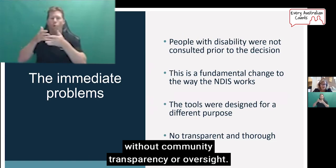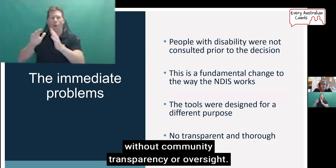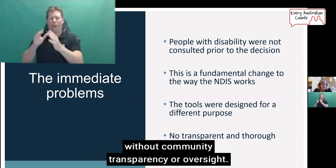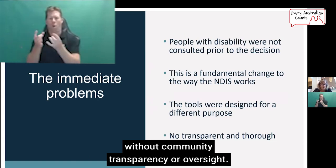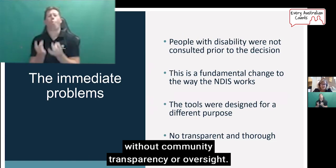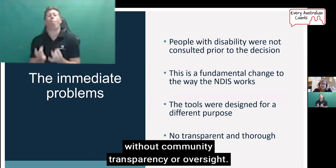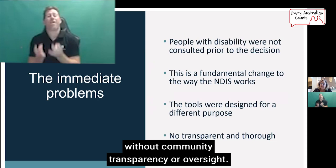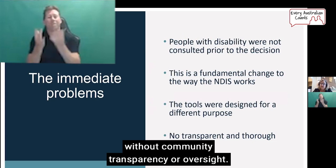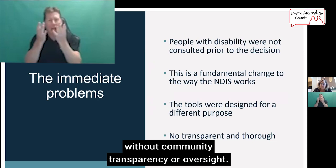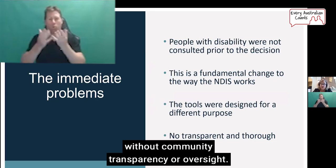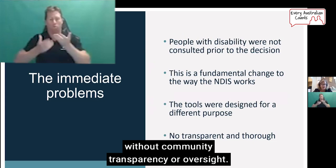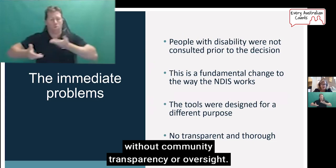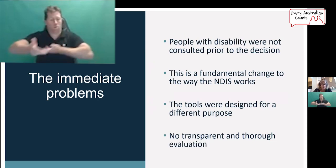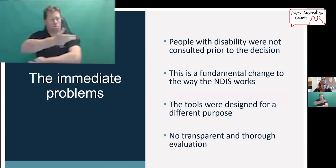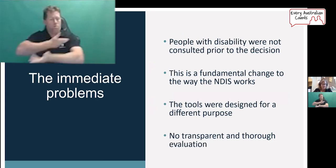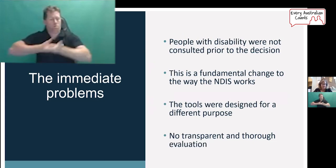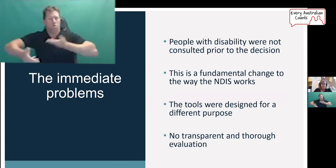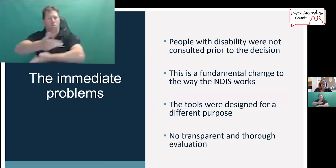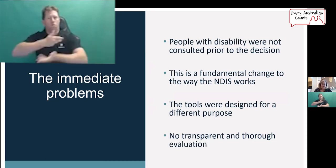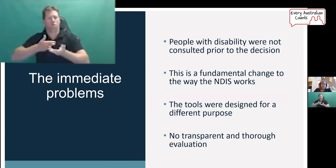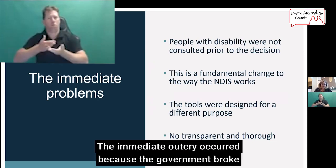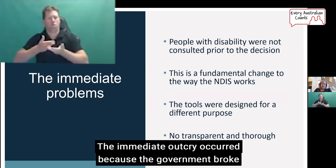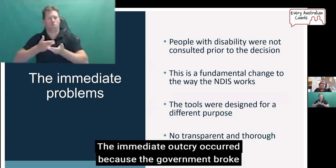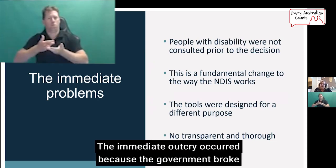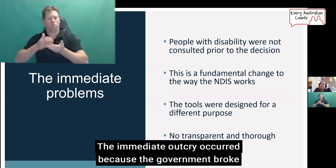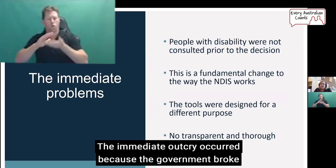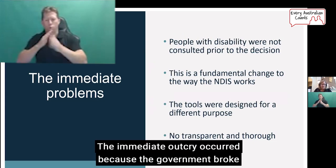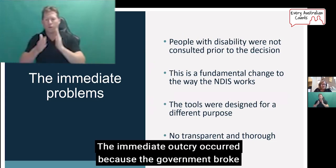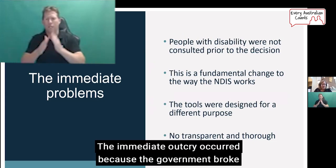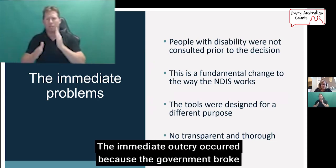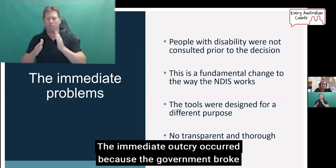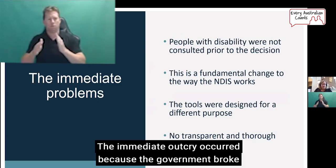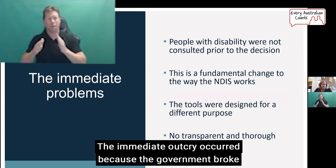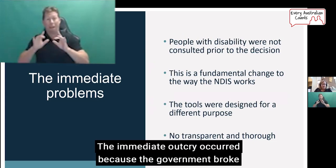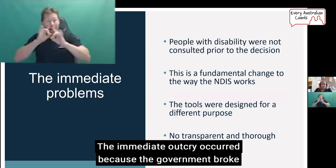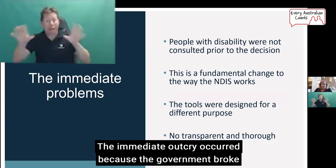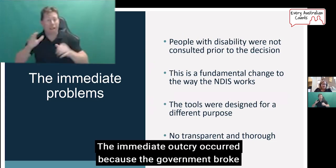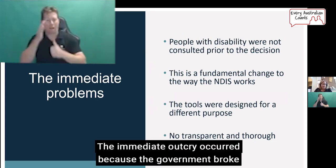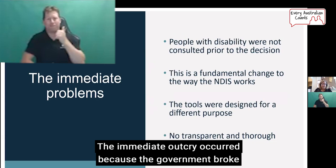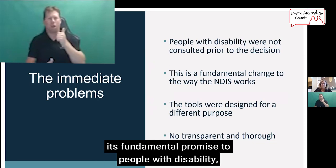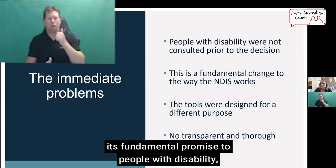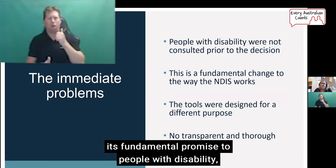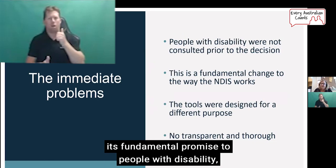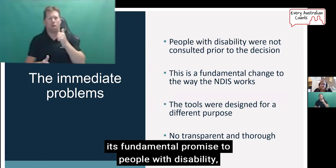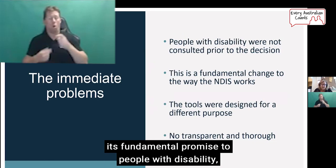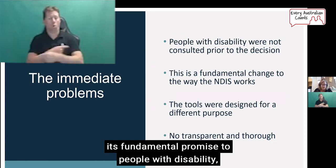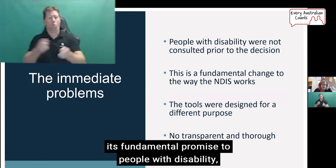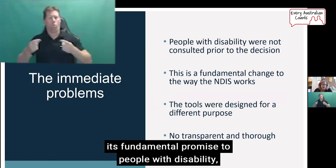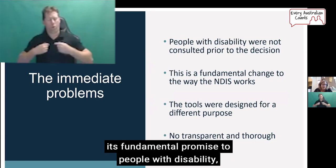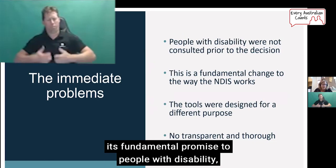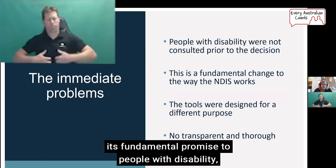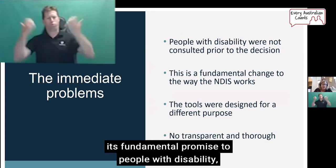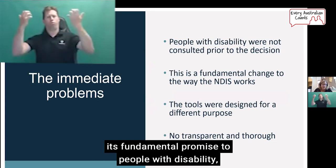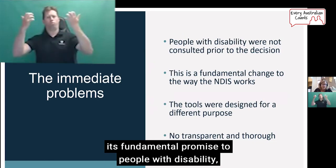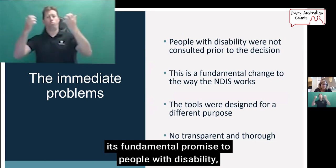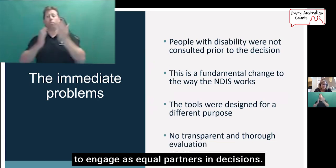transparency or oversight. The immediate outcry occurred because the Government broke its fundamental promise